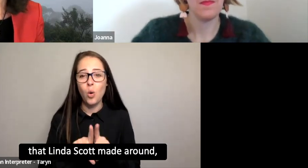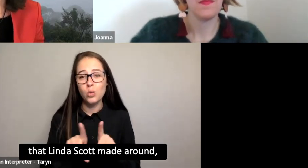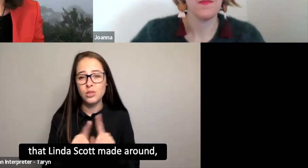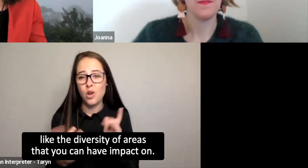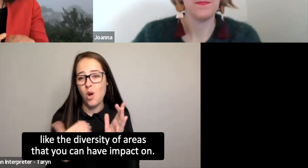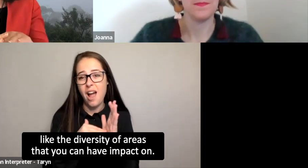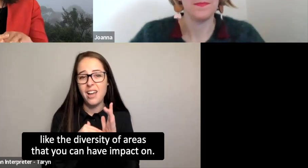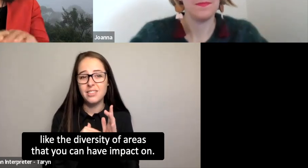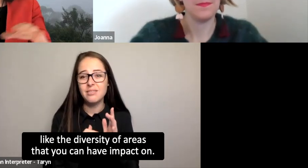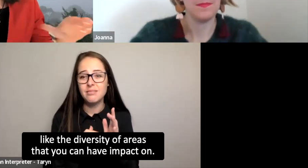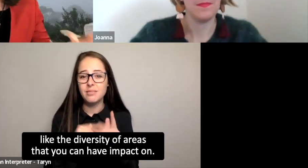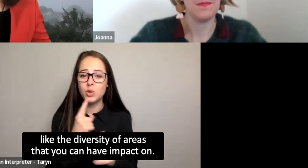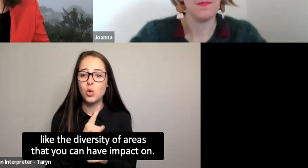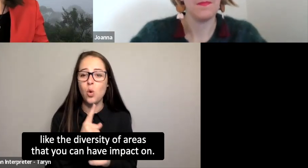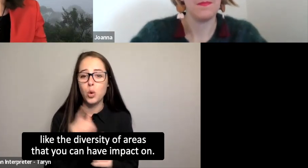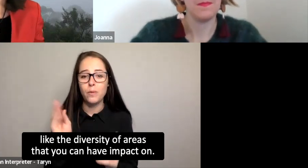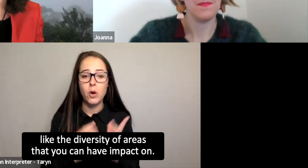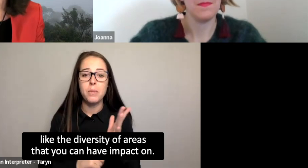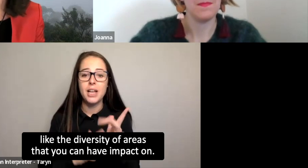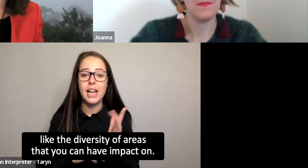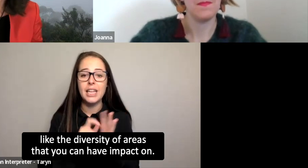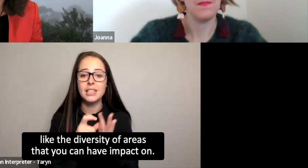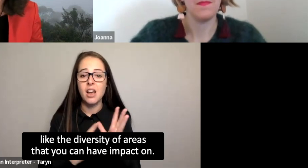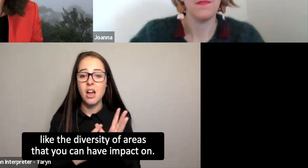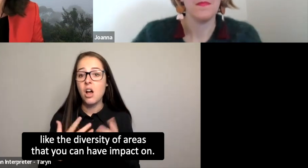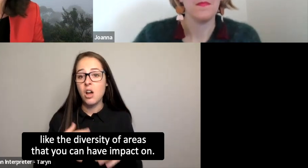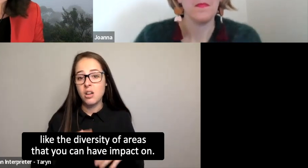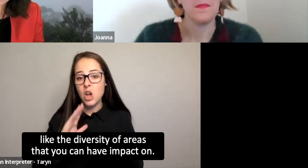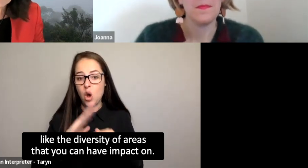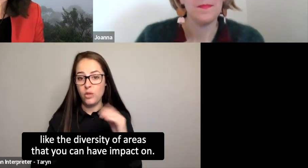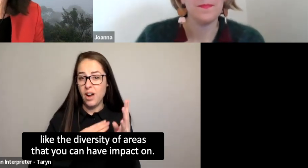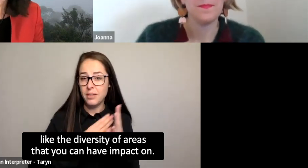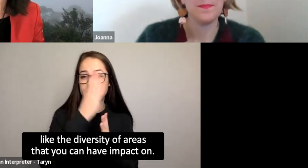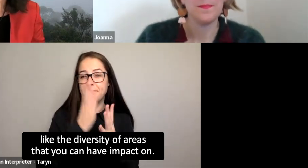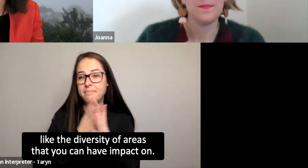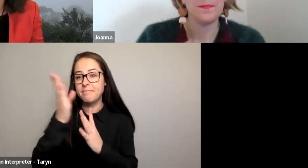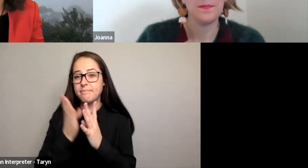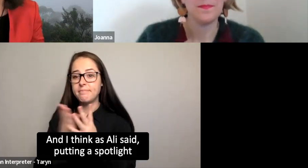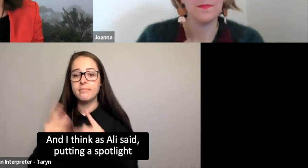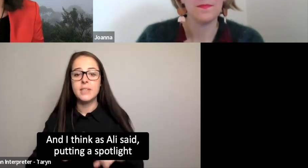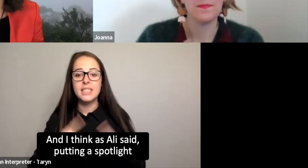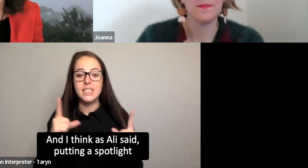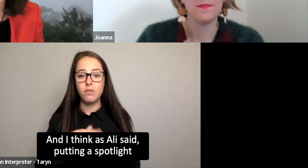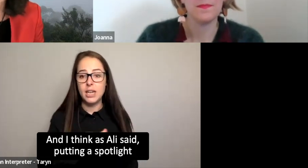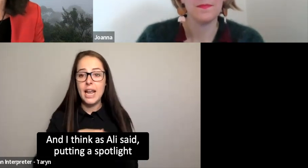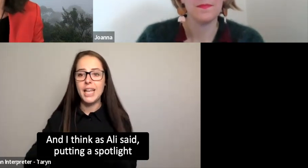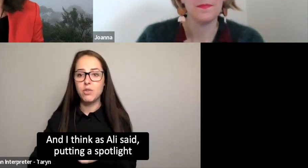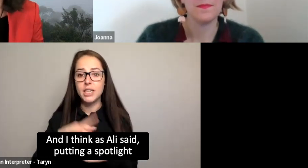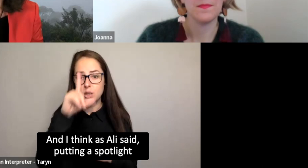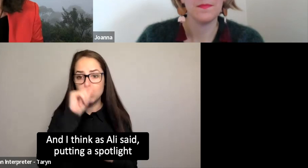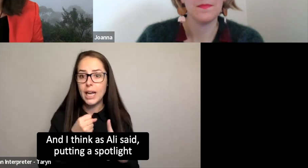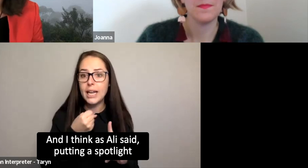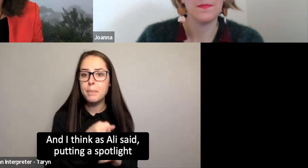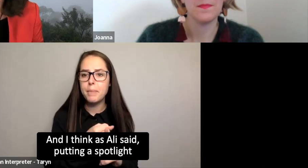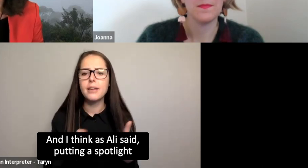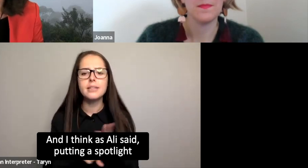made around like the diversity of areas that you can have impact on. And I think, as Ali